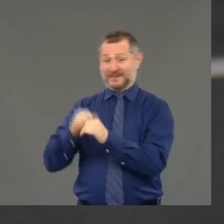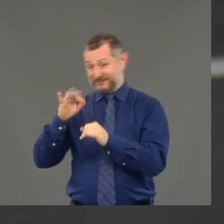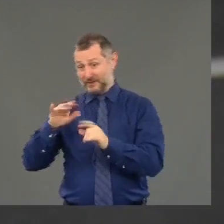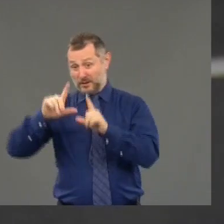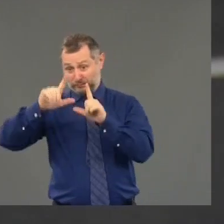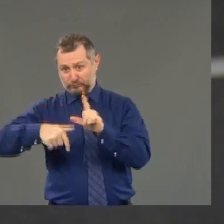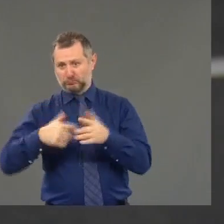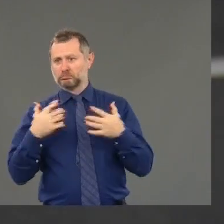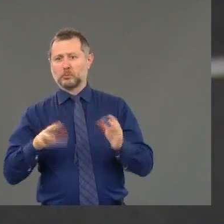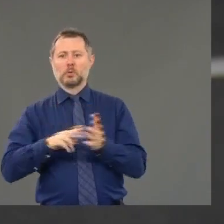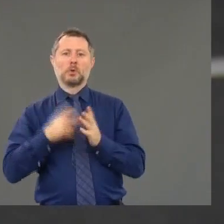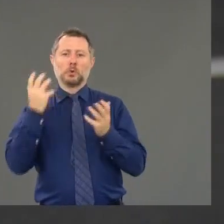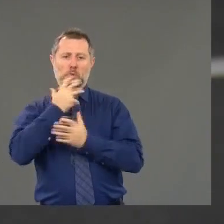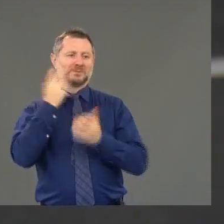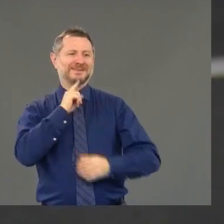serious.